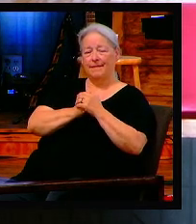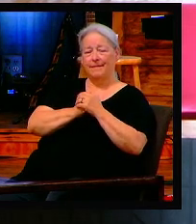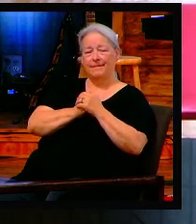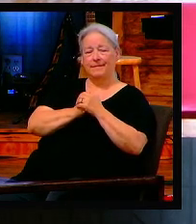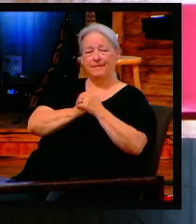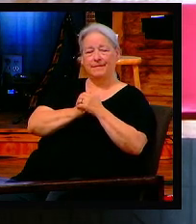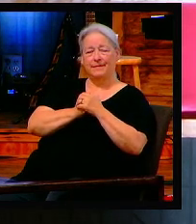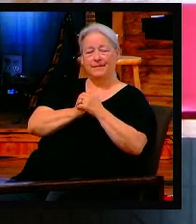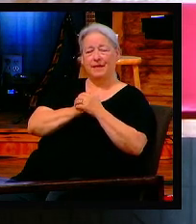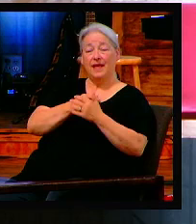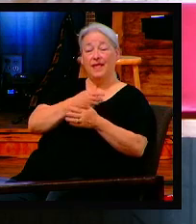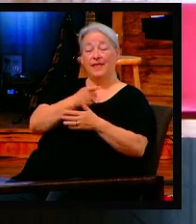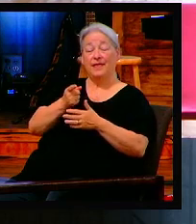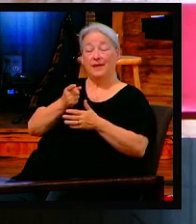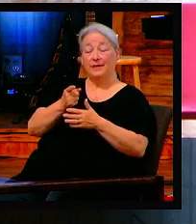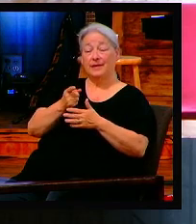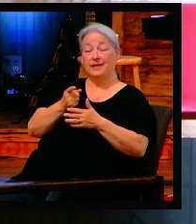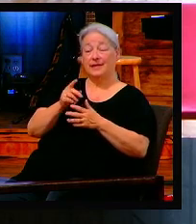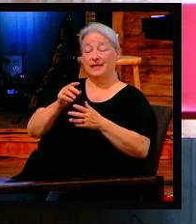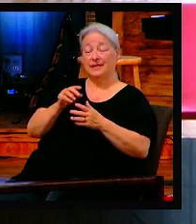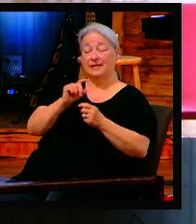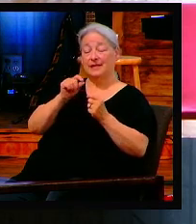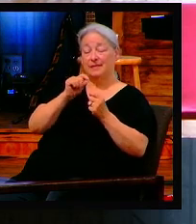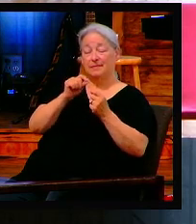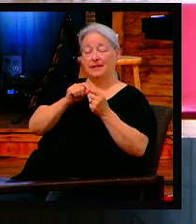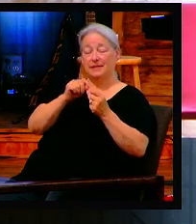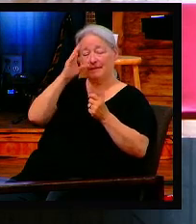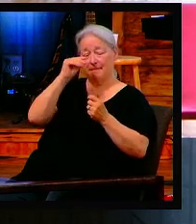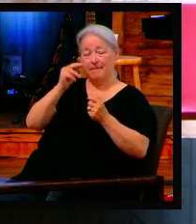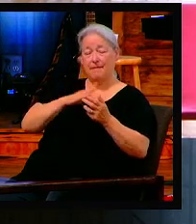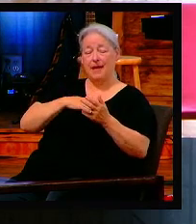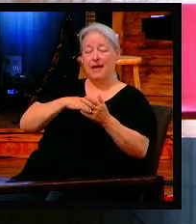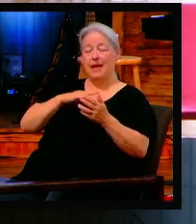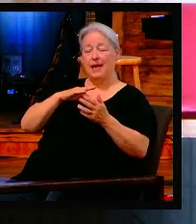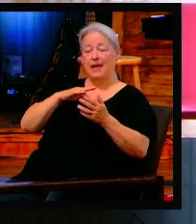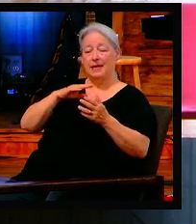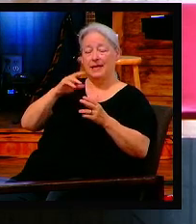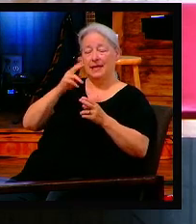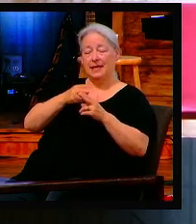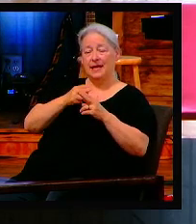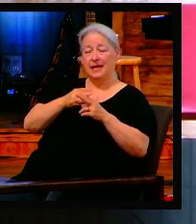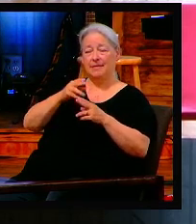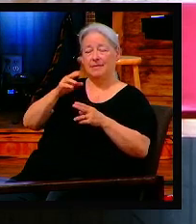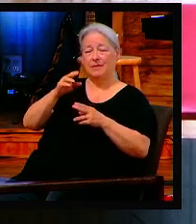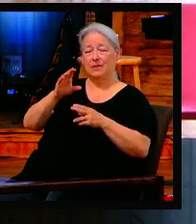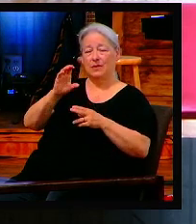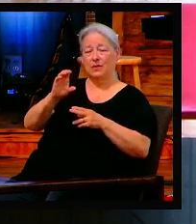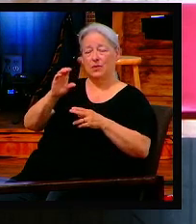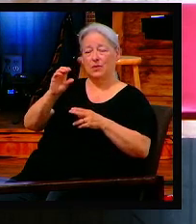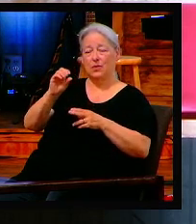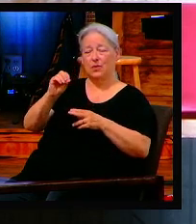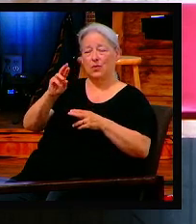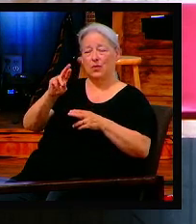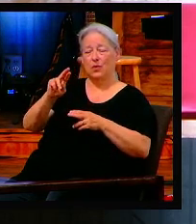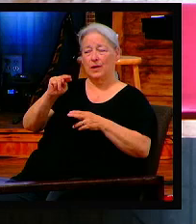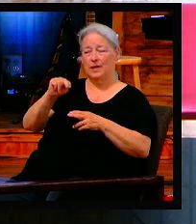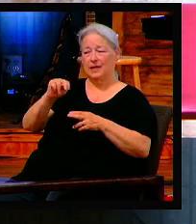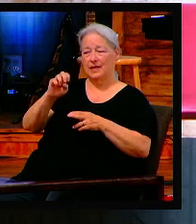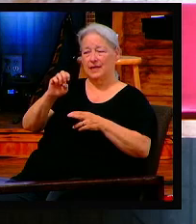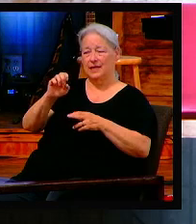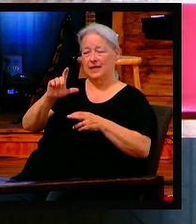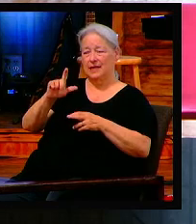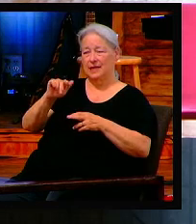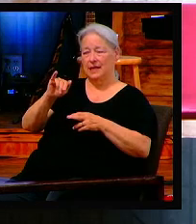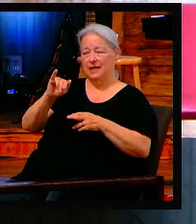delegation. There was a certain man in Caesarea called Cornelius, a centurion of what was called the Italian regiment.